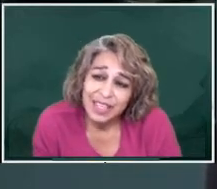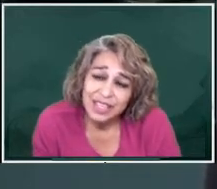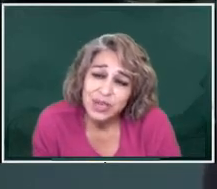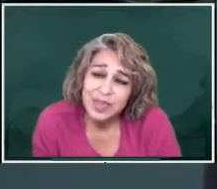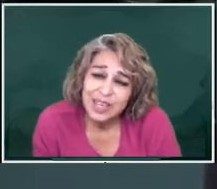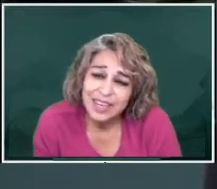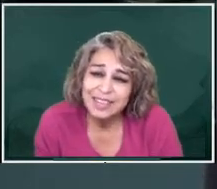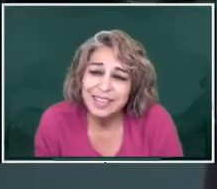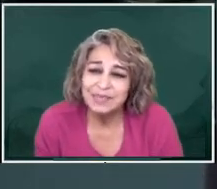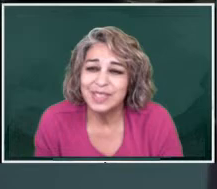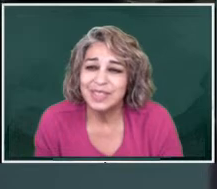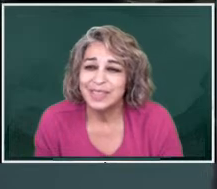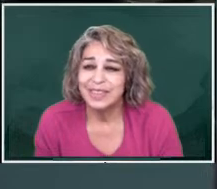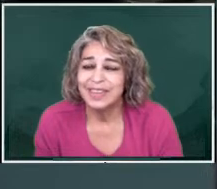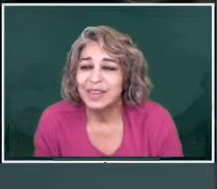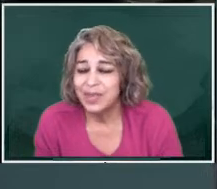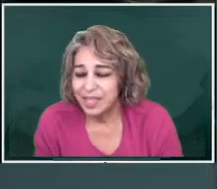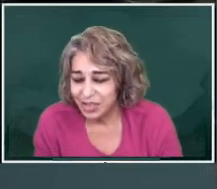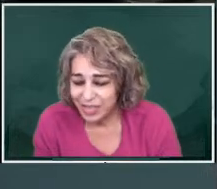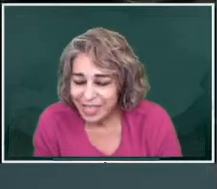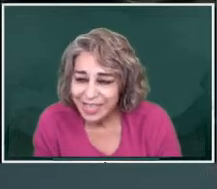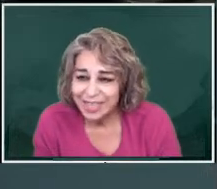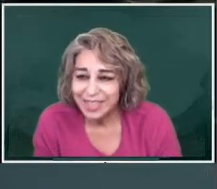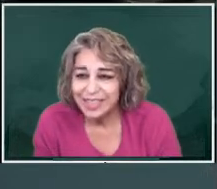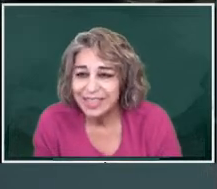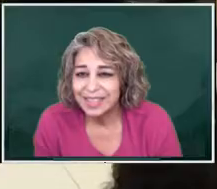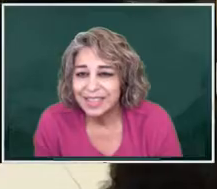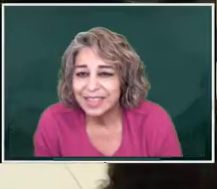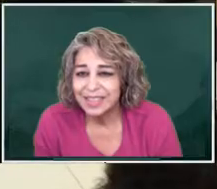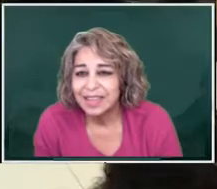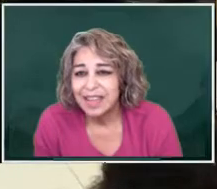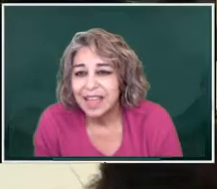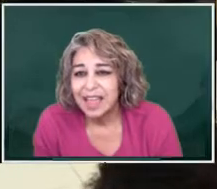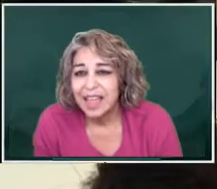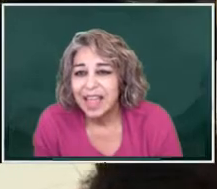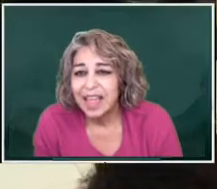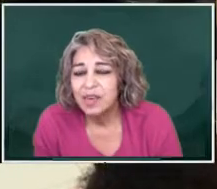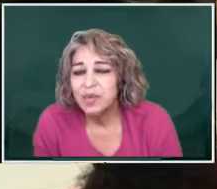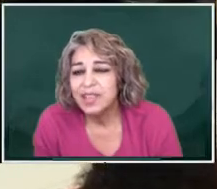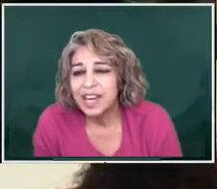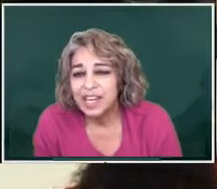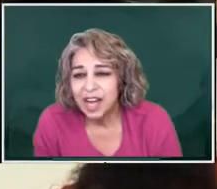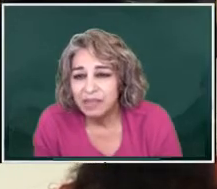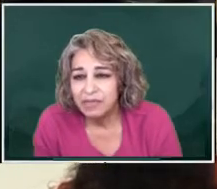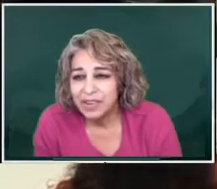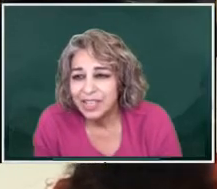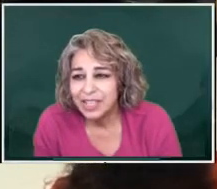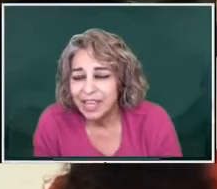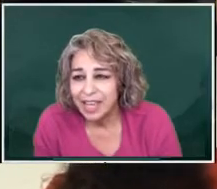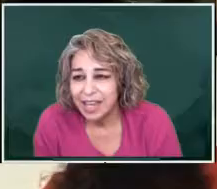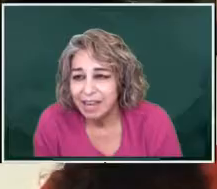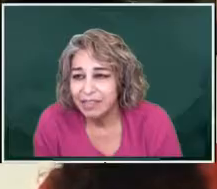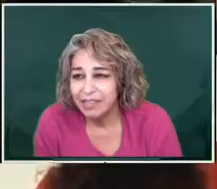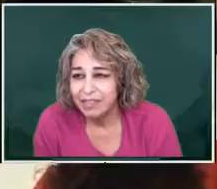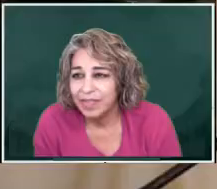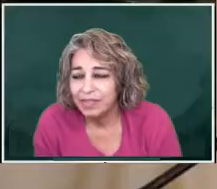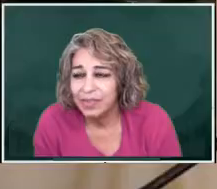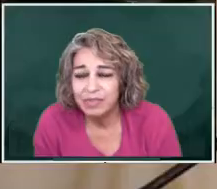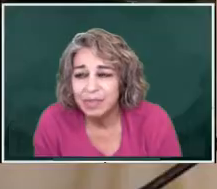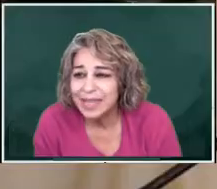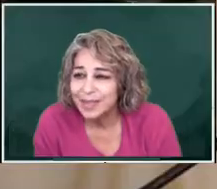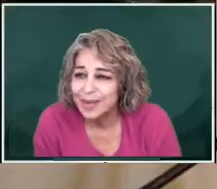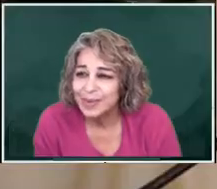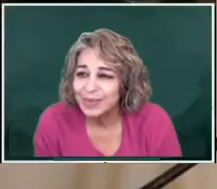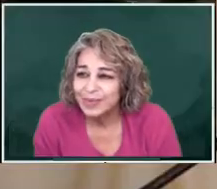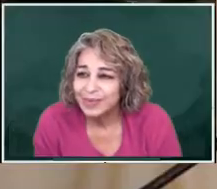It has to do with the customs, with the traditions, and with the diversity of the